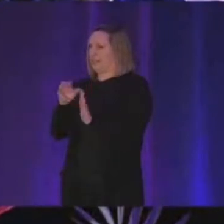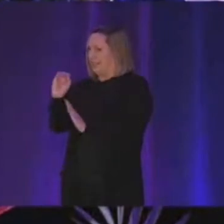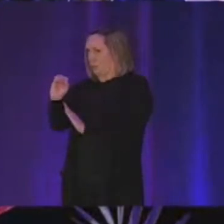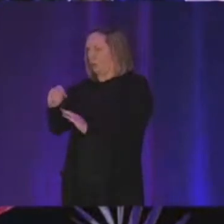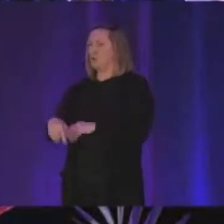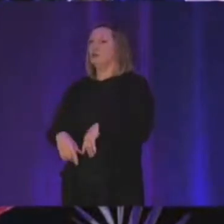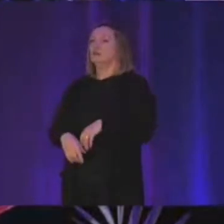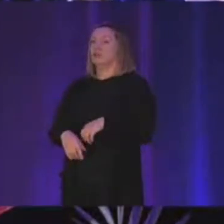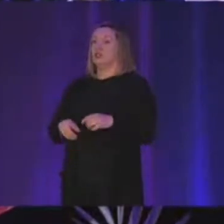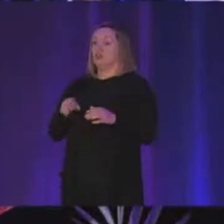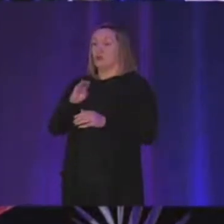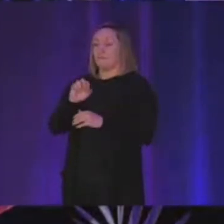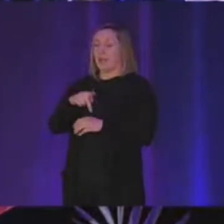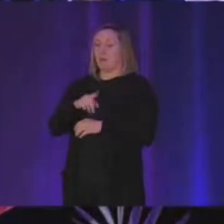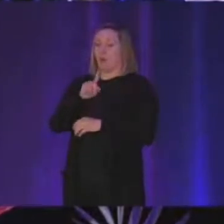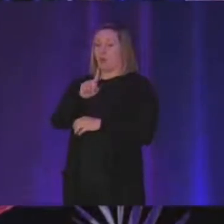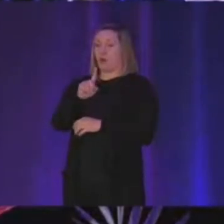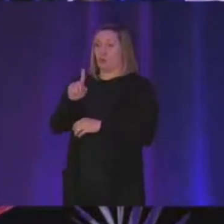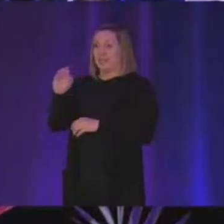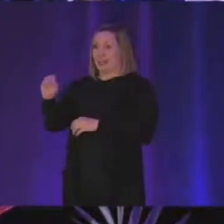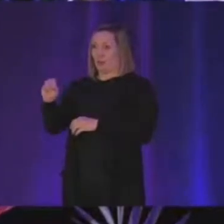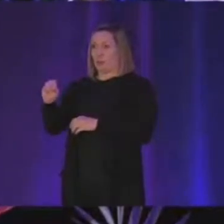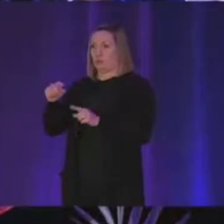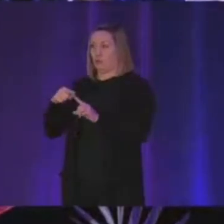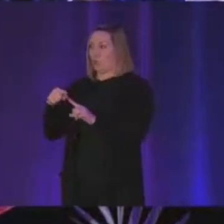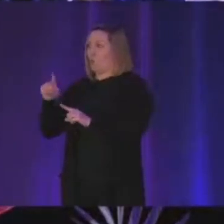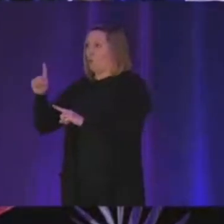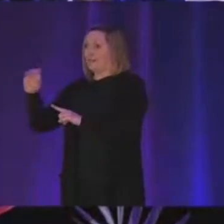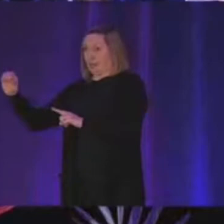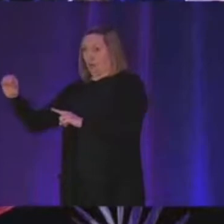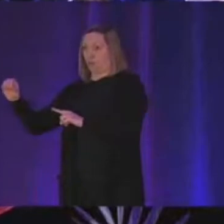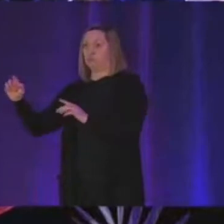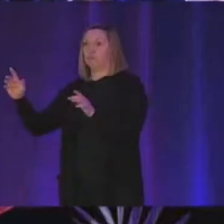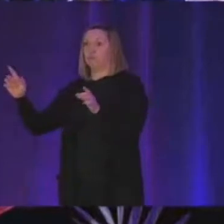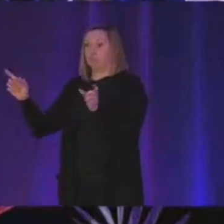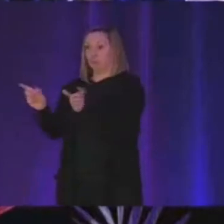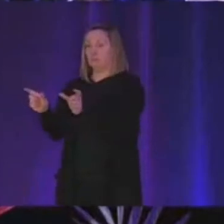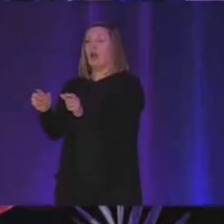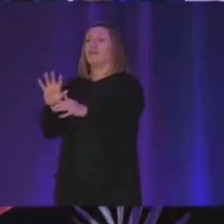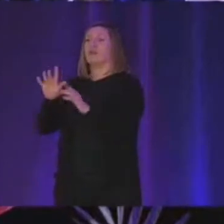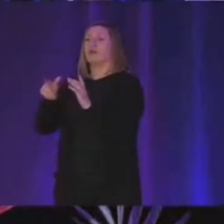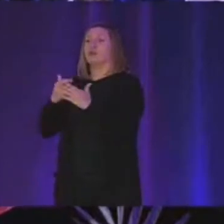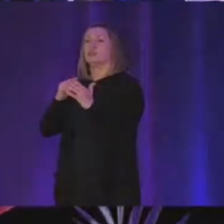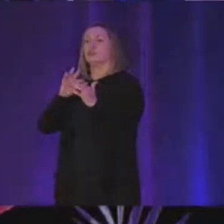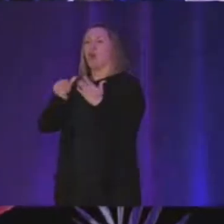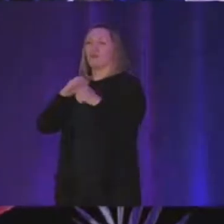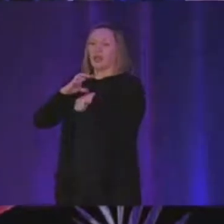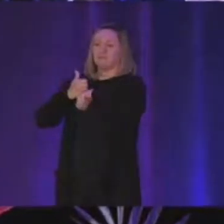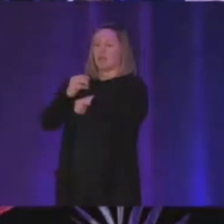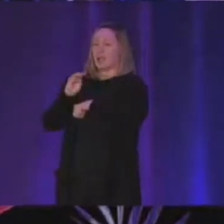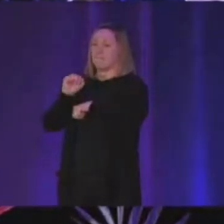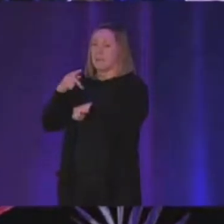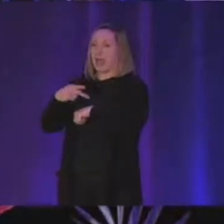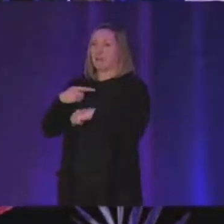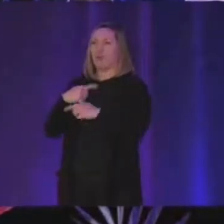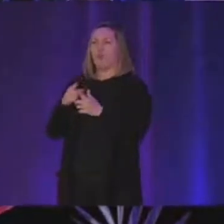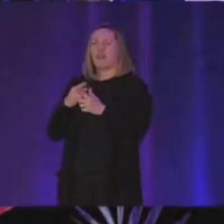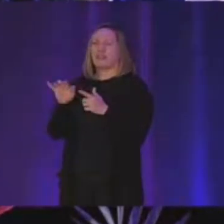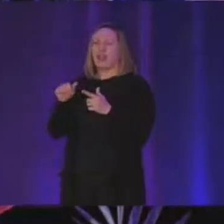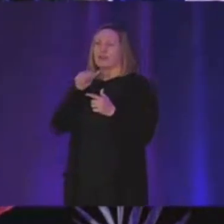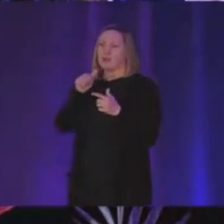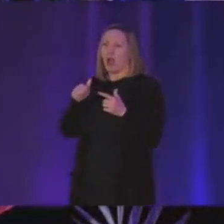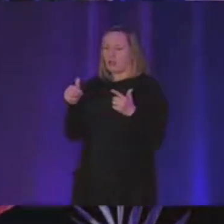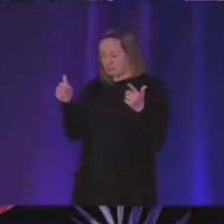map one one zero to like one zero and at some point you do all of this mapping and so like the one that are like not